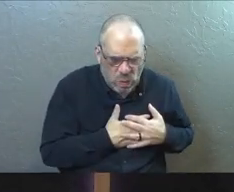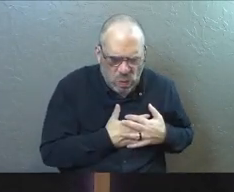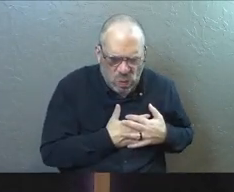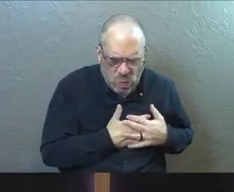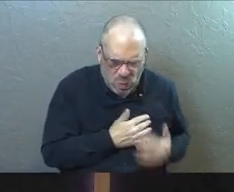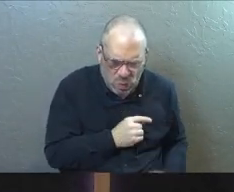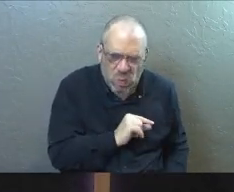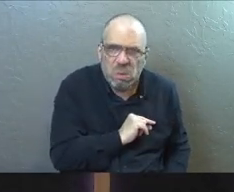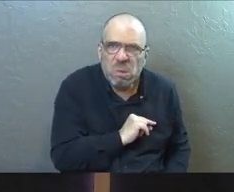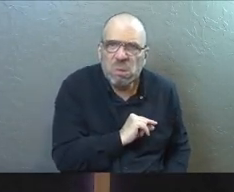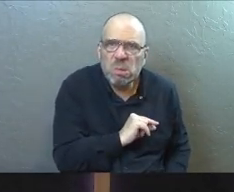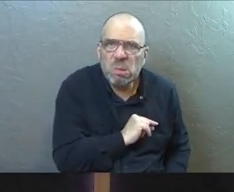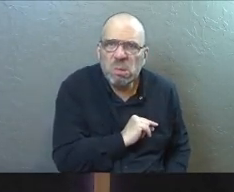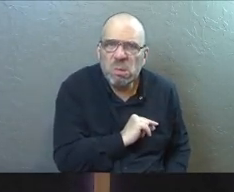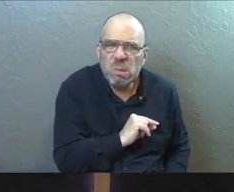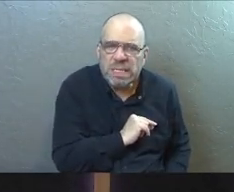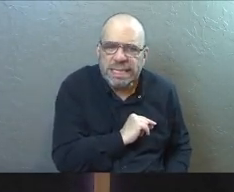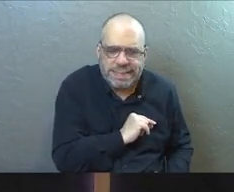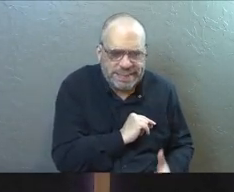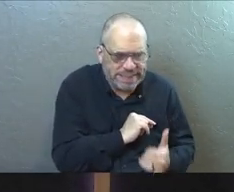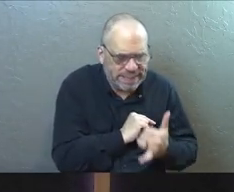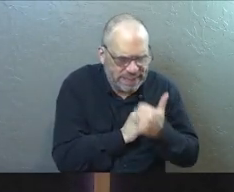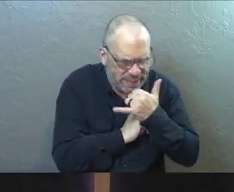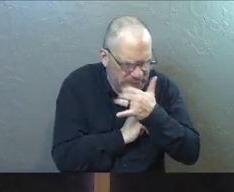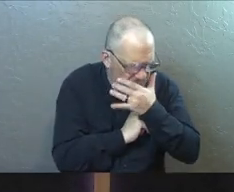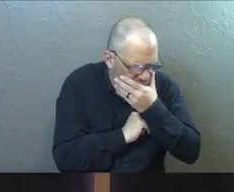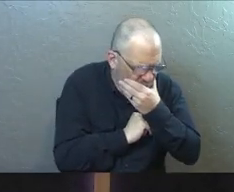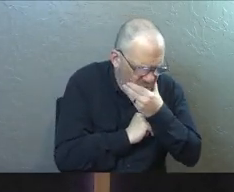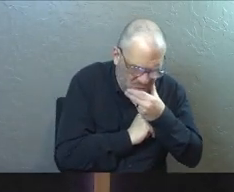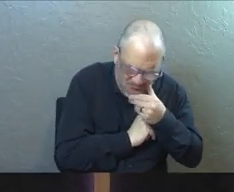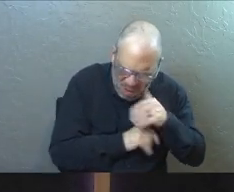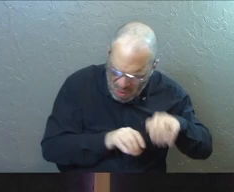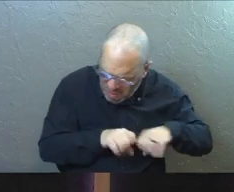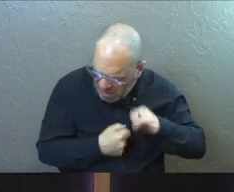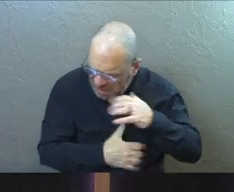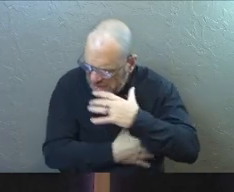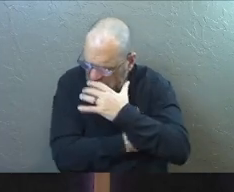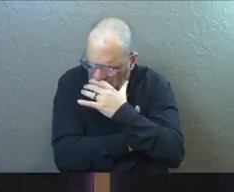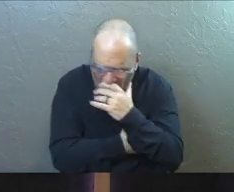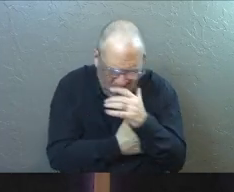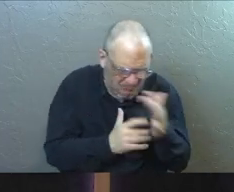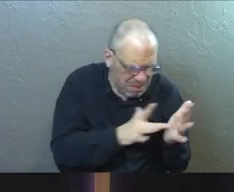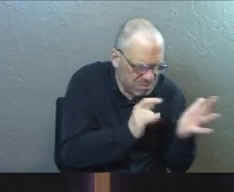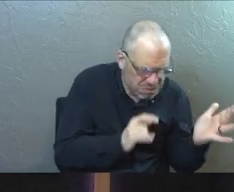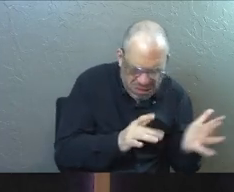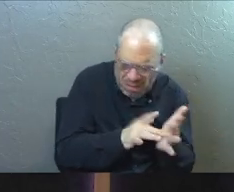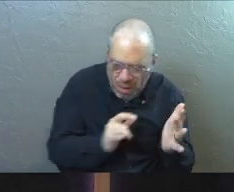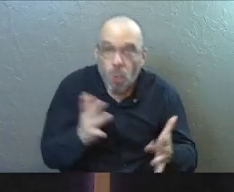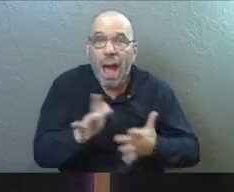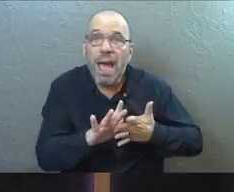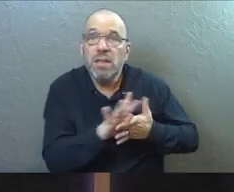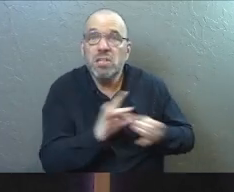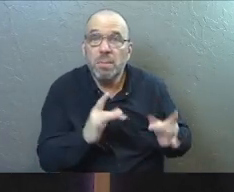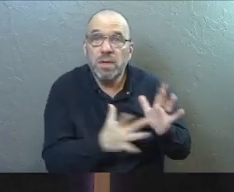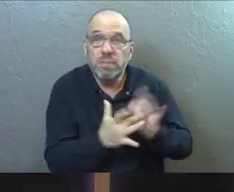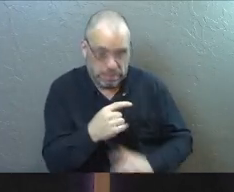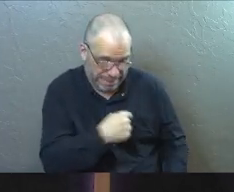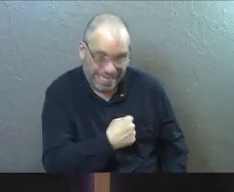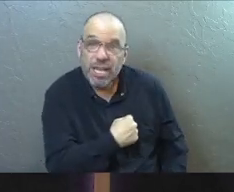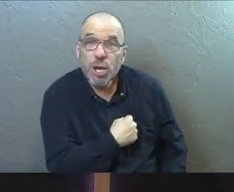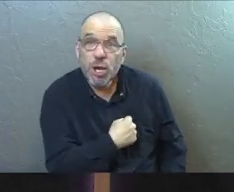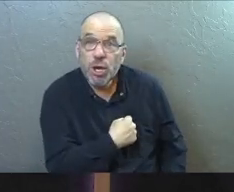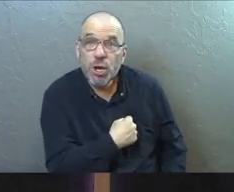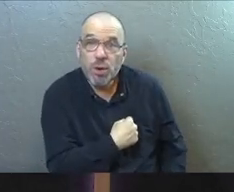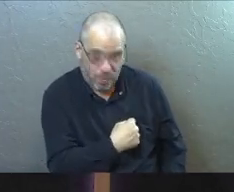conviction that comes into them. They know it was wrong and they grieve what they've done. Why? Because the spirit of Jesus Christ